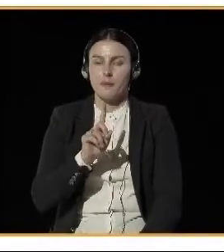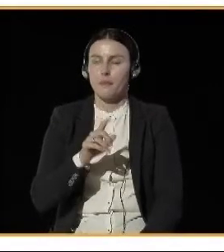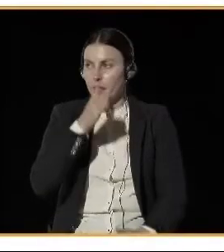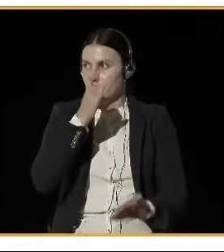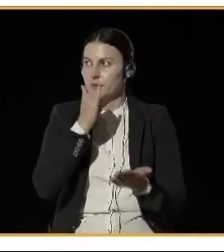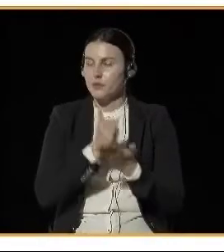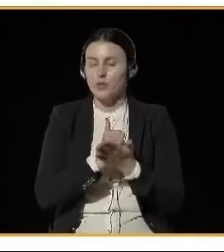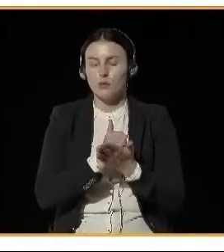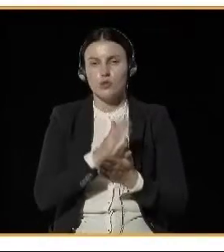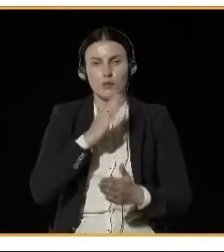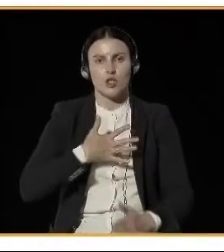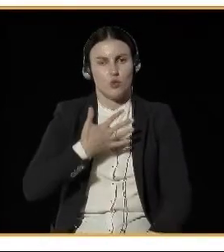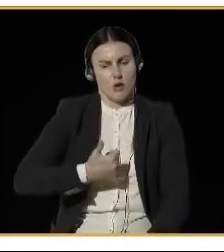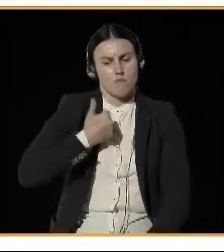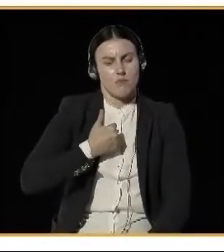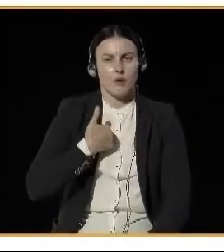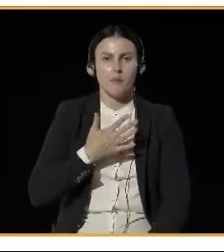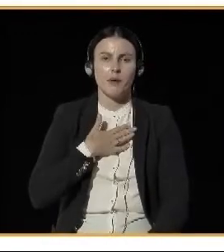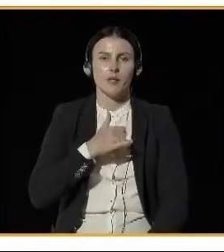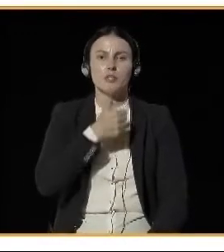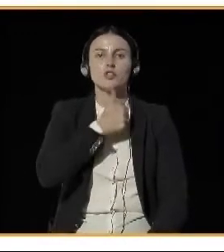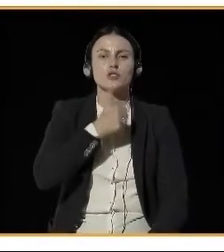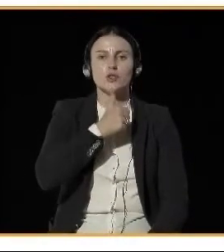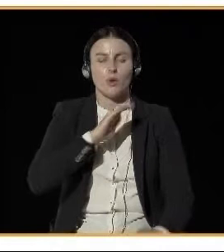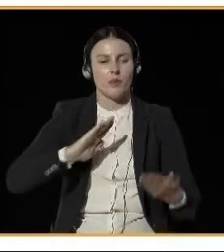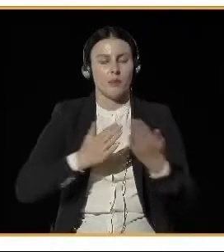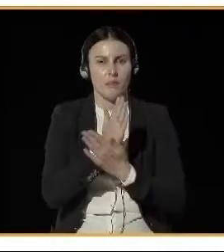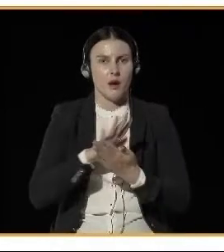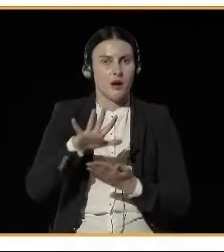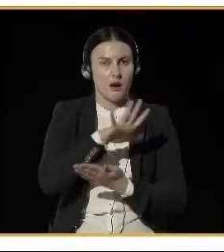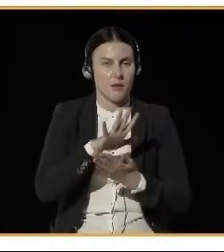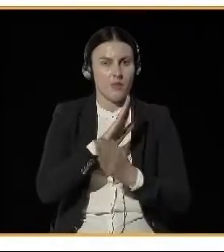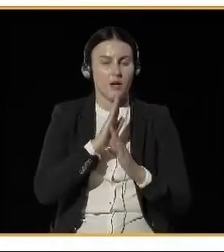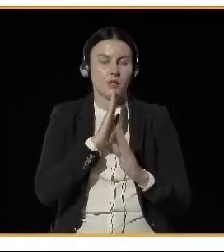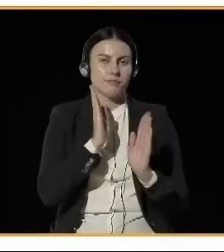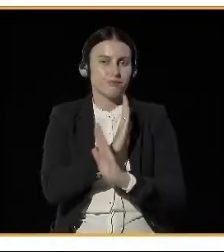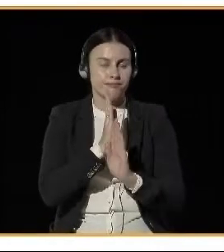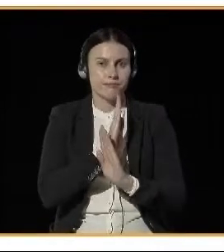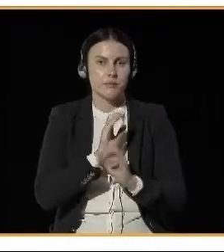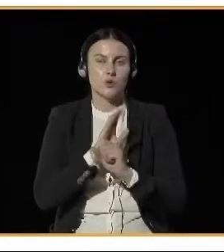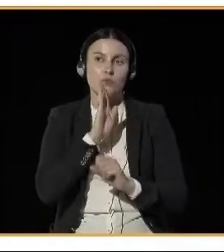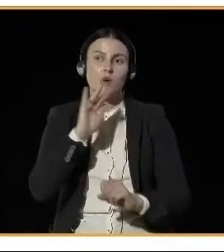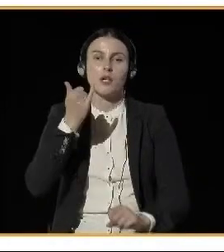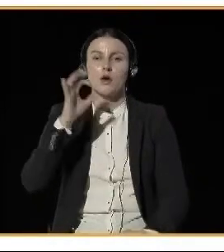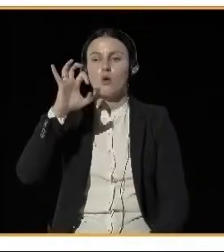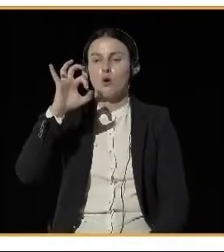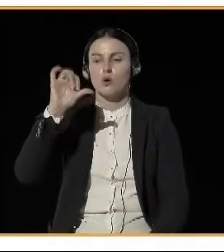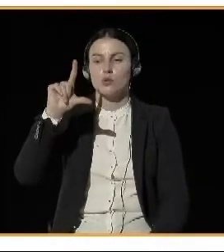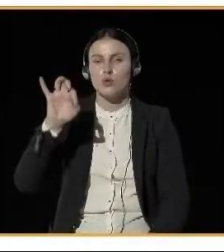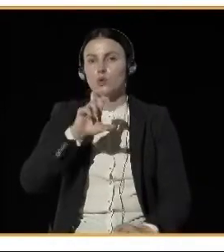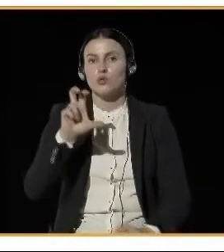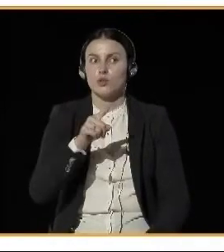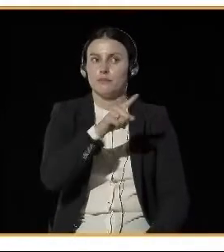Oslo and from Reykjavik, Slava. So Wrocław also has,